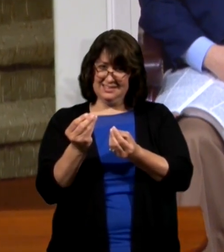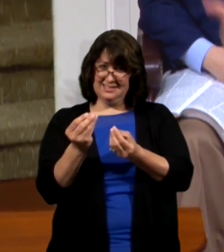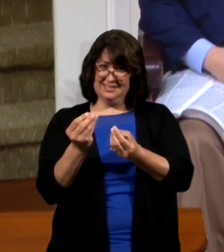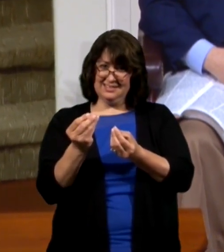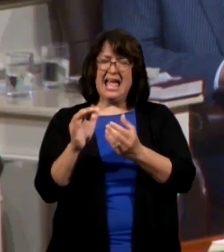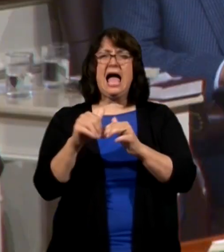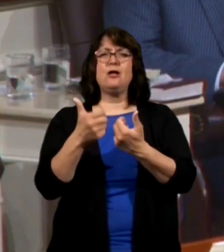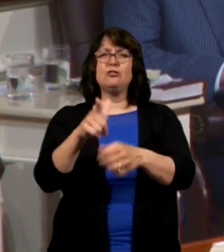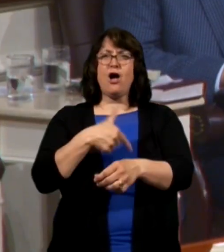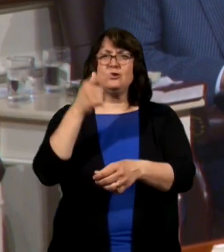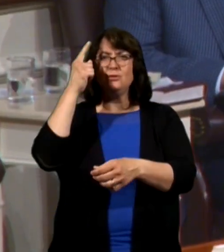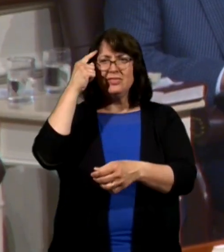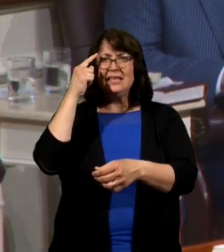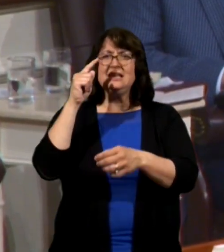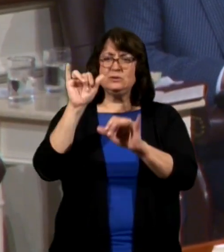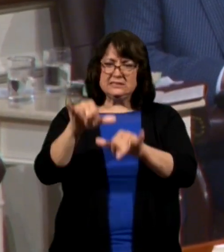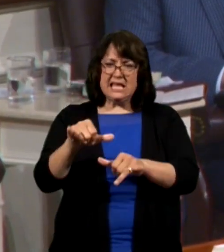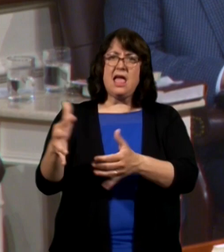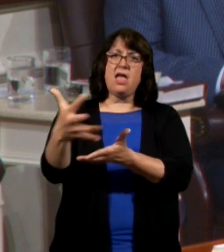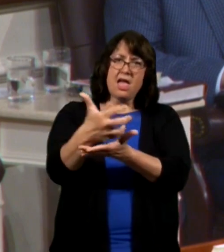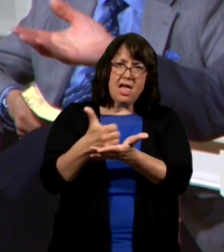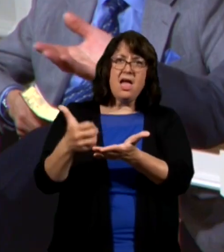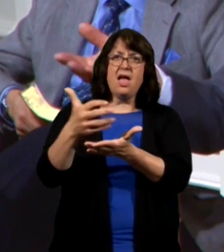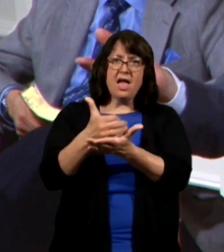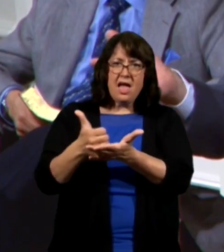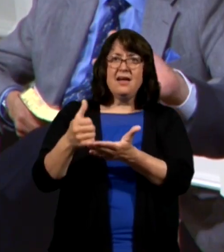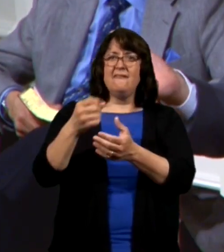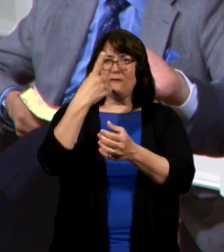how long do you think you'd be harvesting a 40 acre